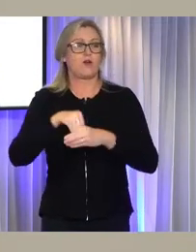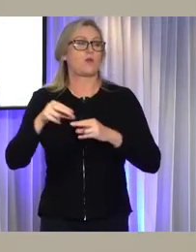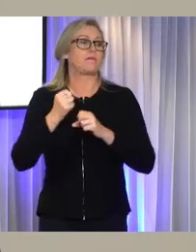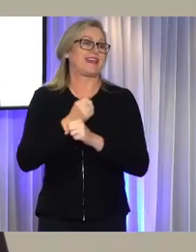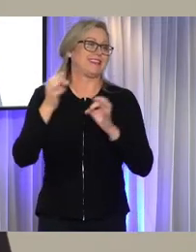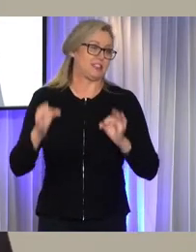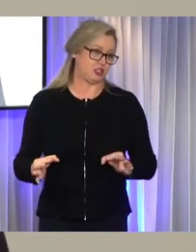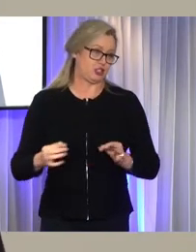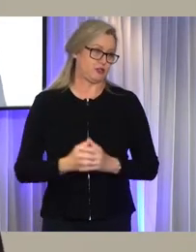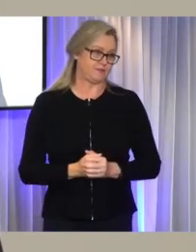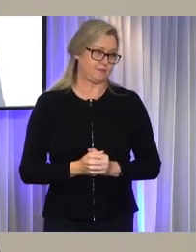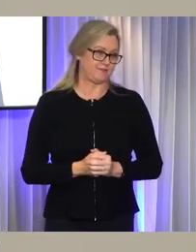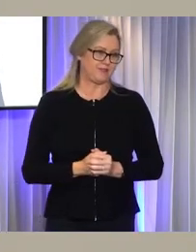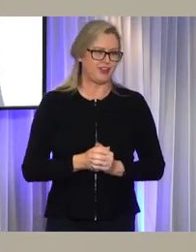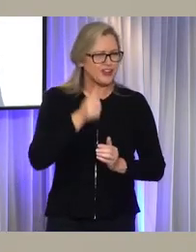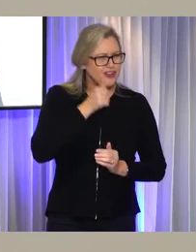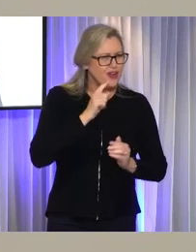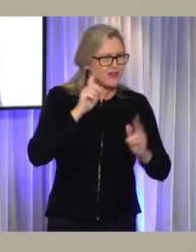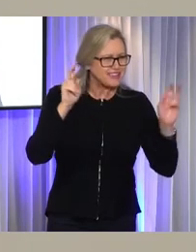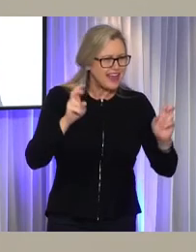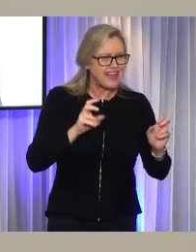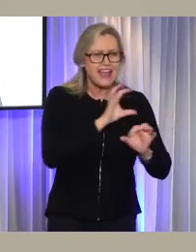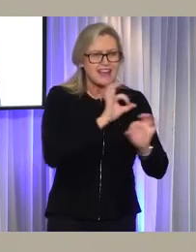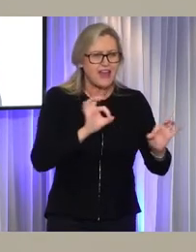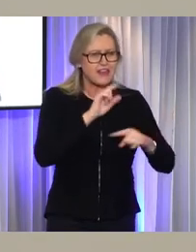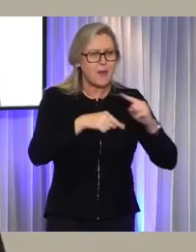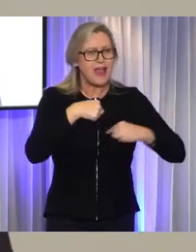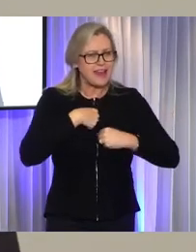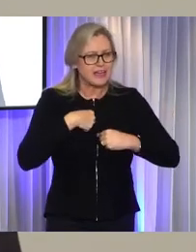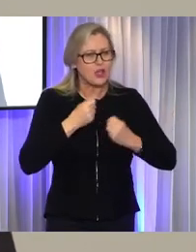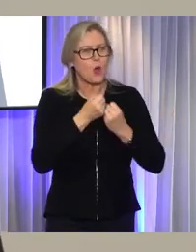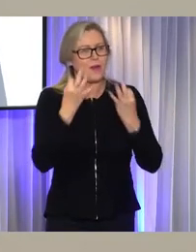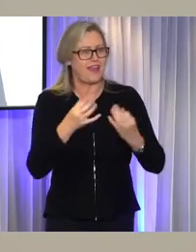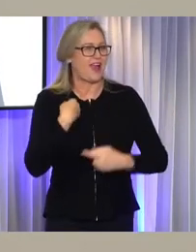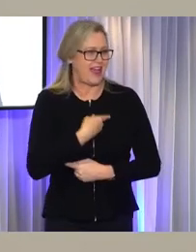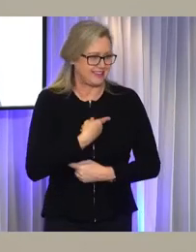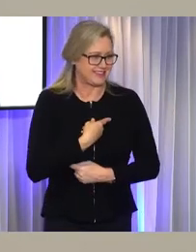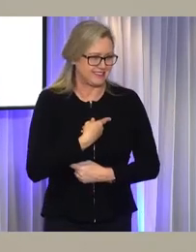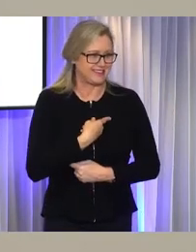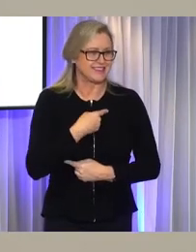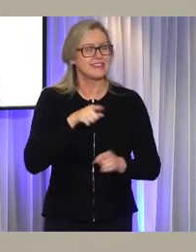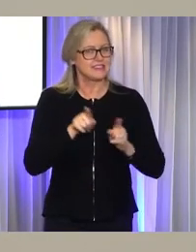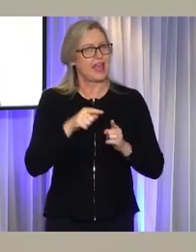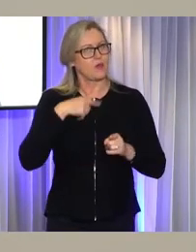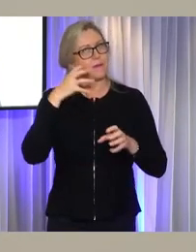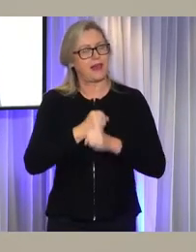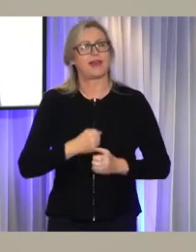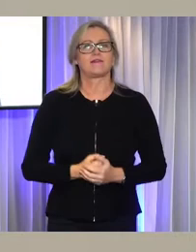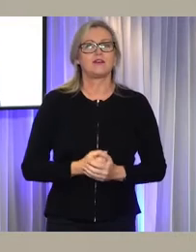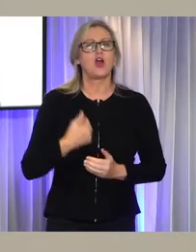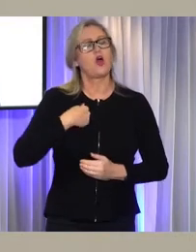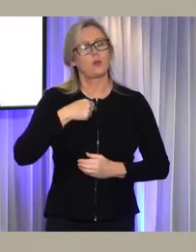You know the old slogan, nothing about us without us. I believe that people with disability on the scheme and generally need to see they're being